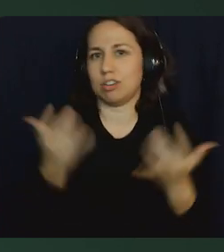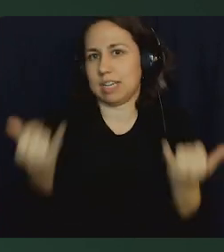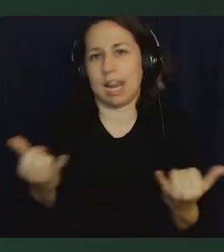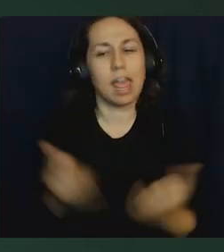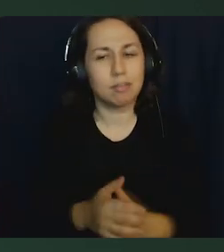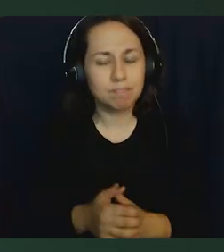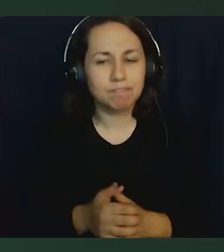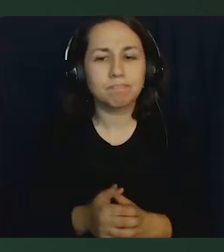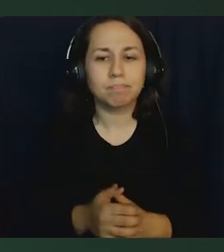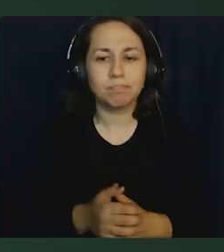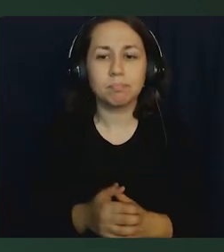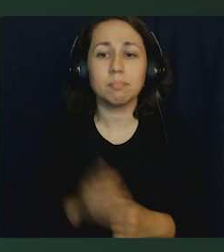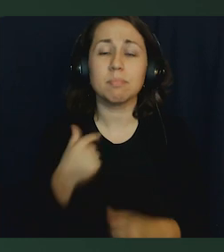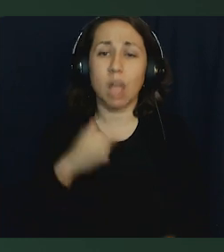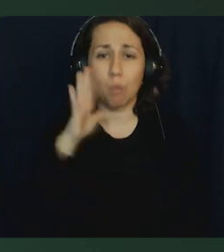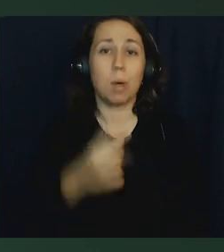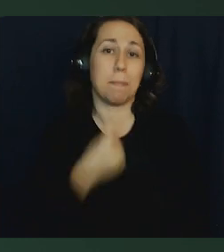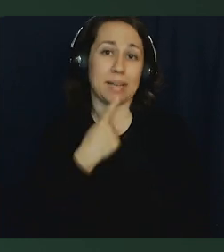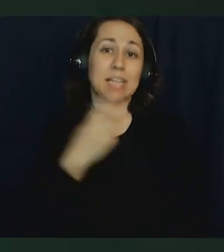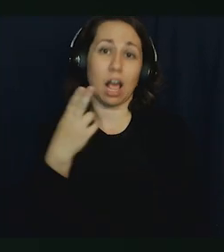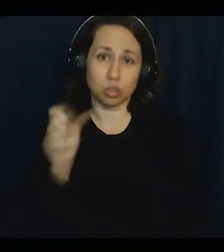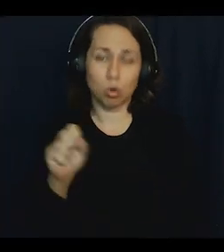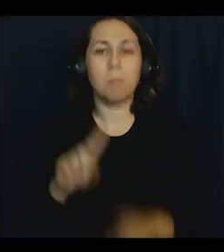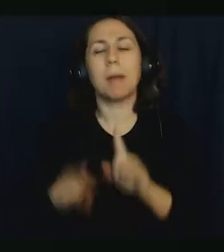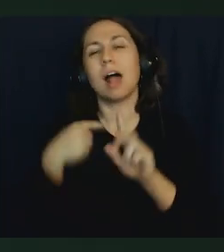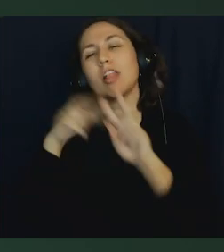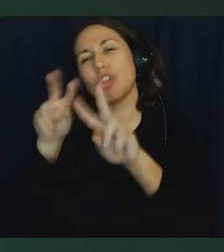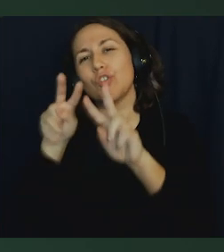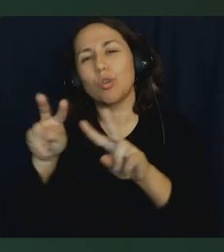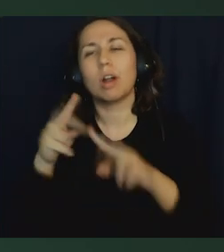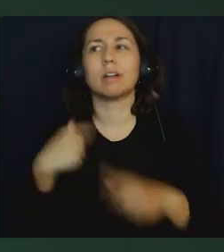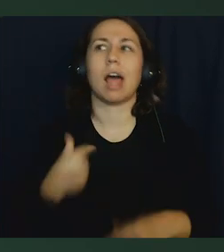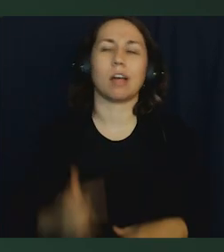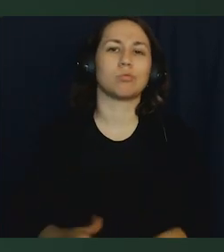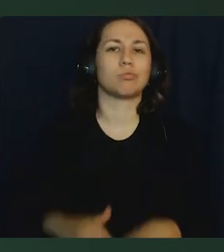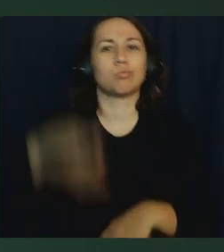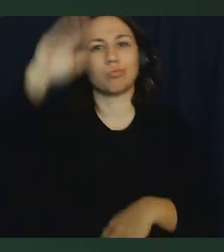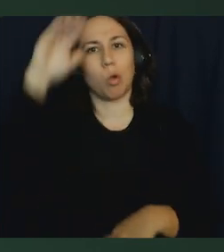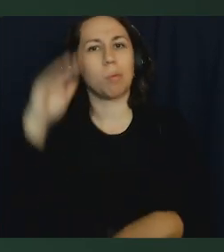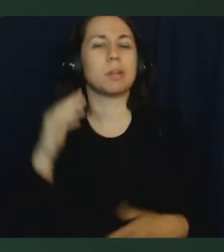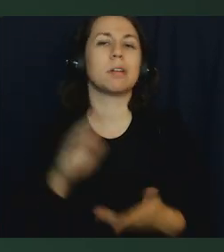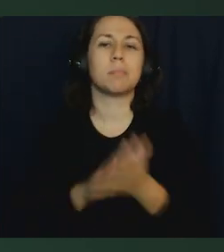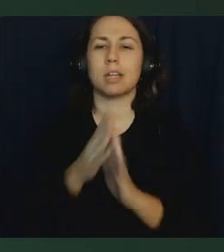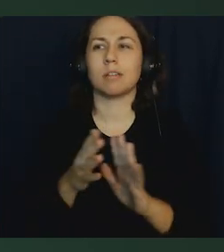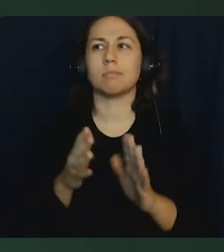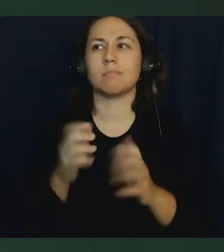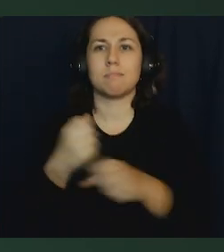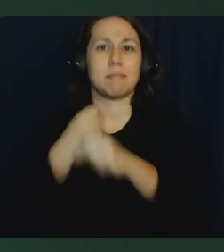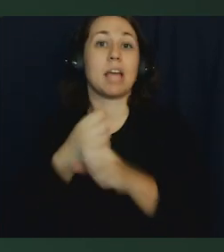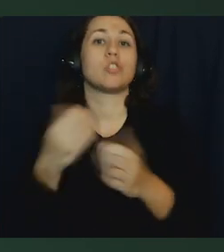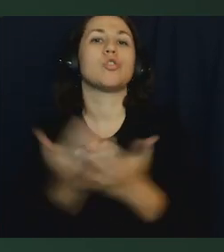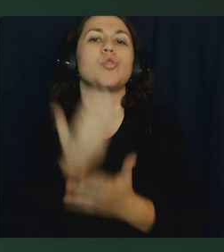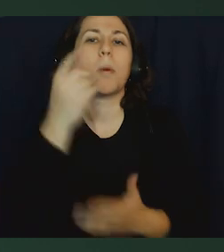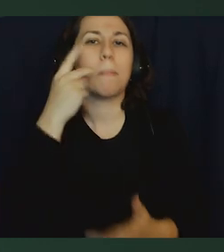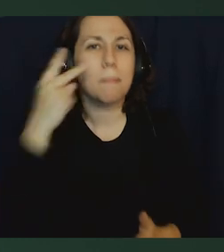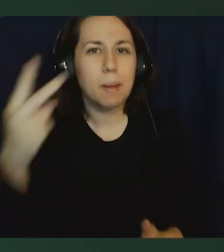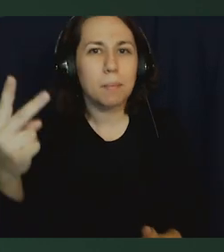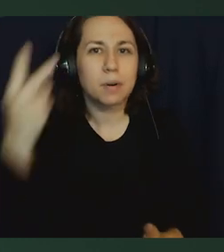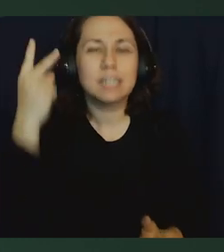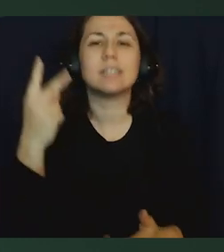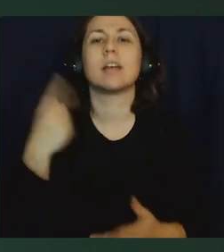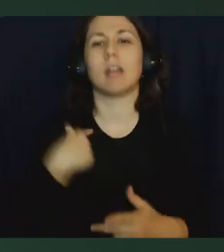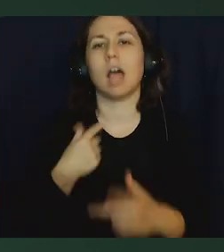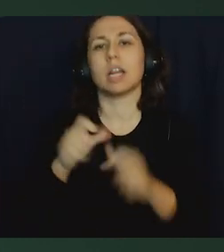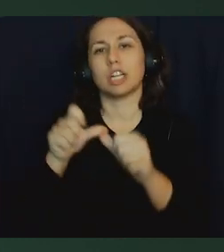without their support and guidance, I wouldn't be here today. Although I'm going to miss high school very much, I look forward to growing as an individual